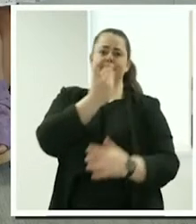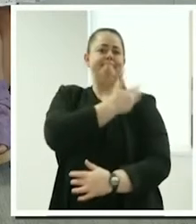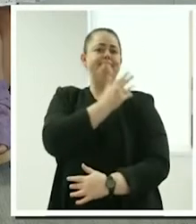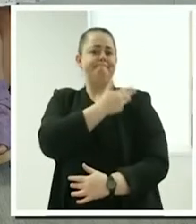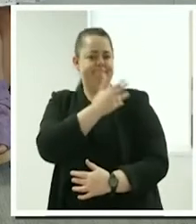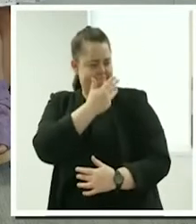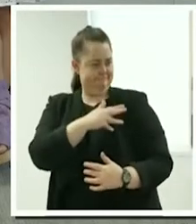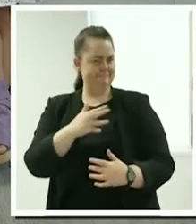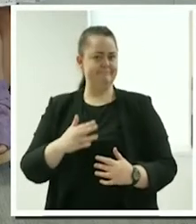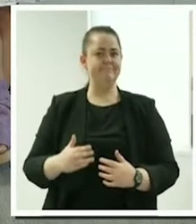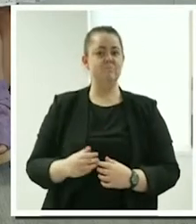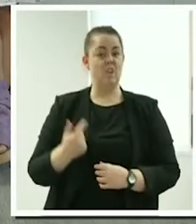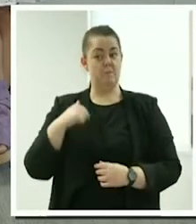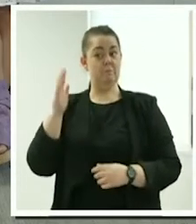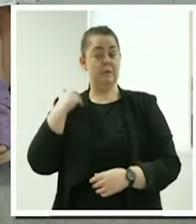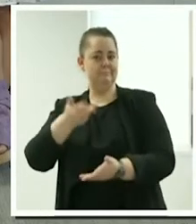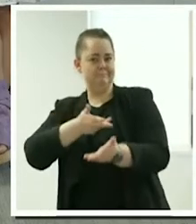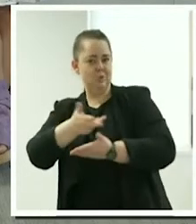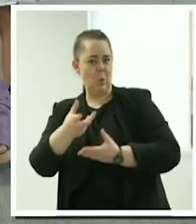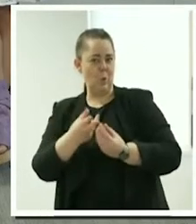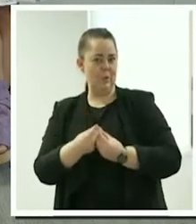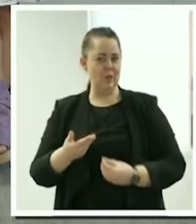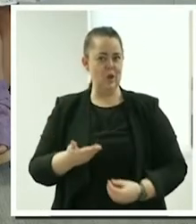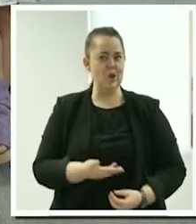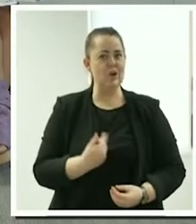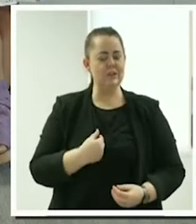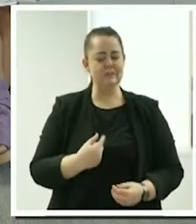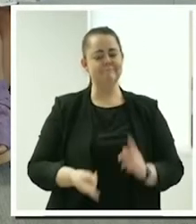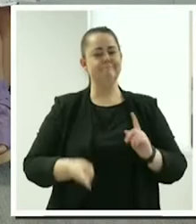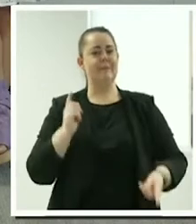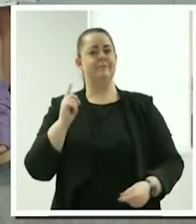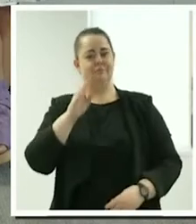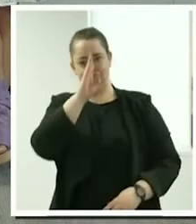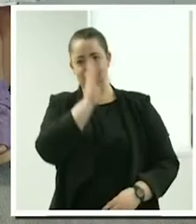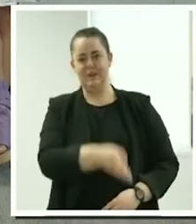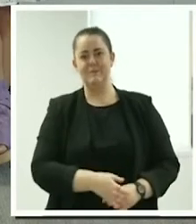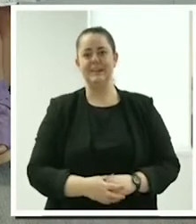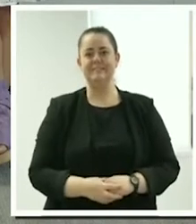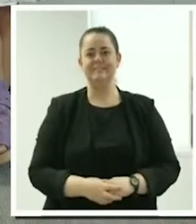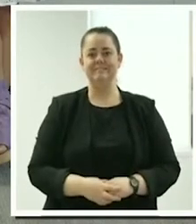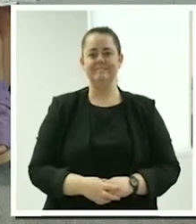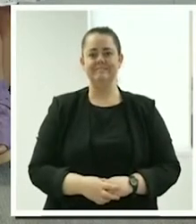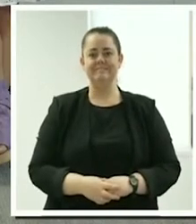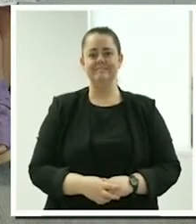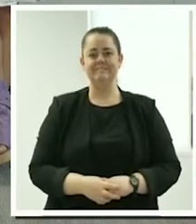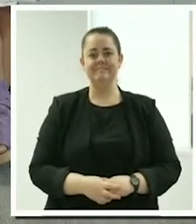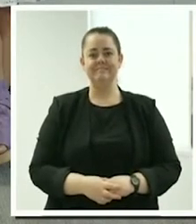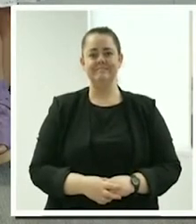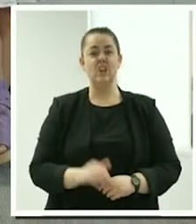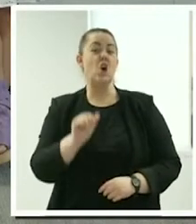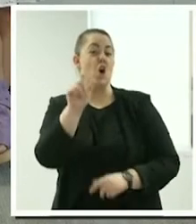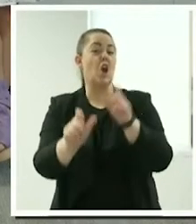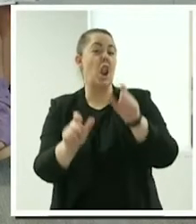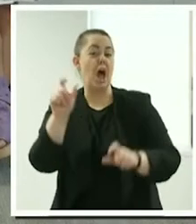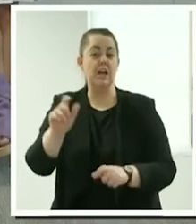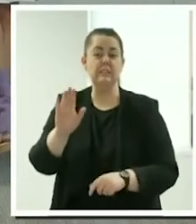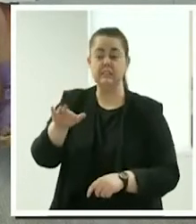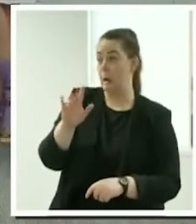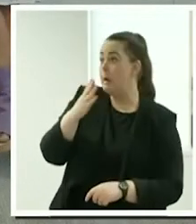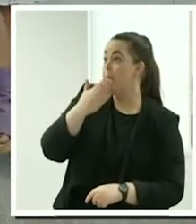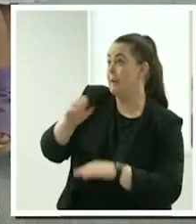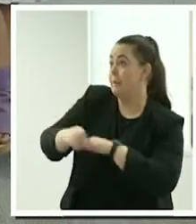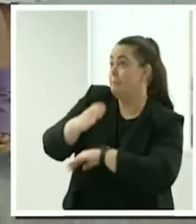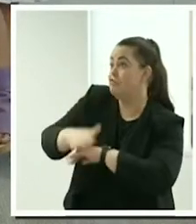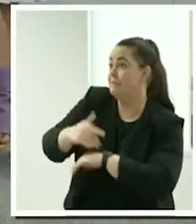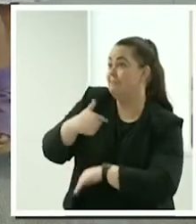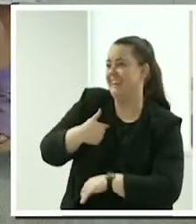what she does. And I've been talking to Suzanne and you can just see that. Well, as she said, her clients ask her to marry her all the time. She hasn't said yes